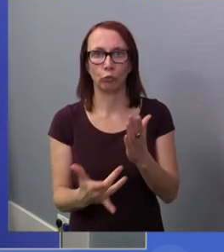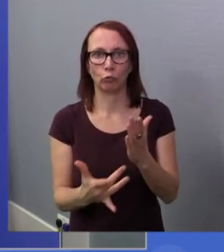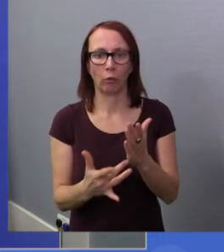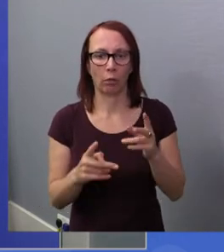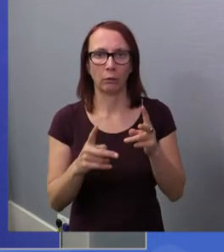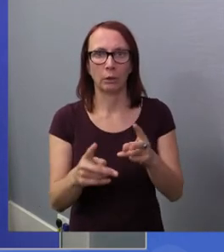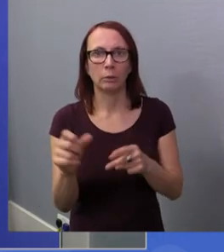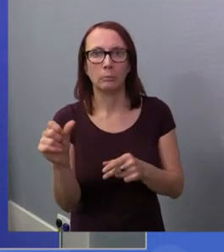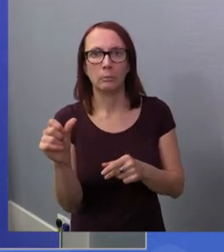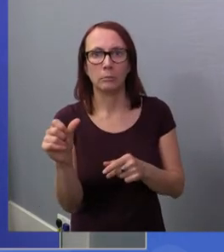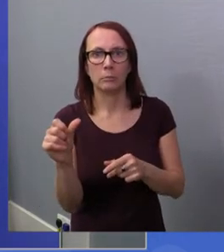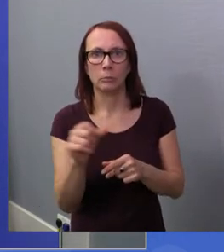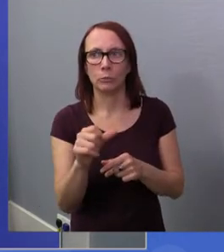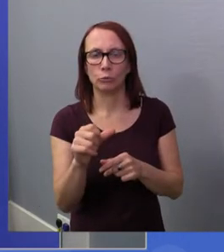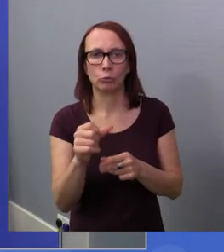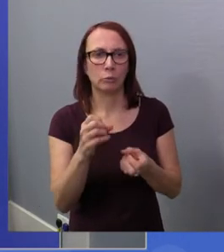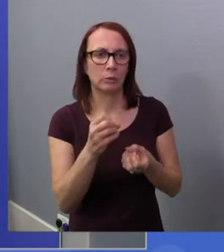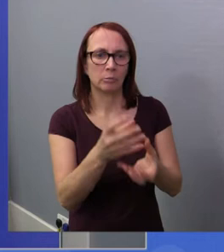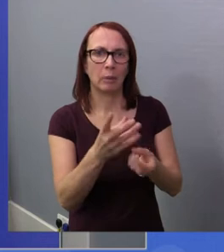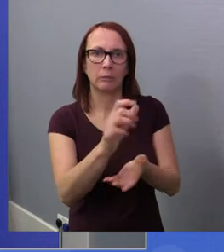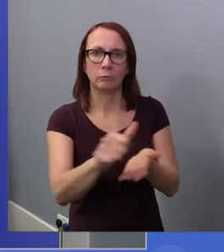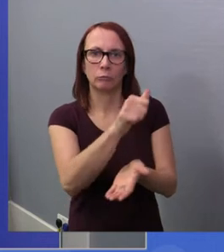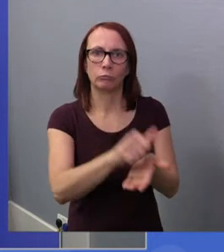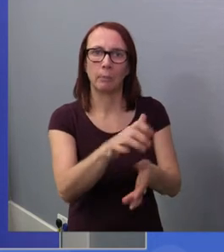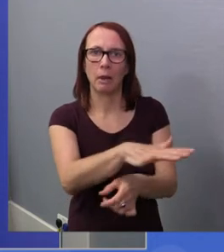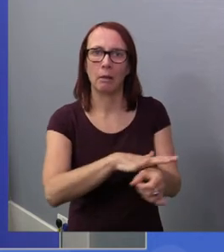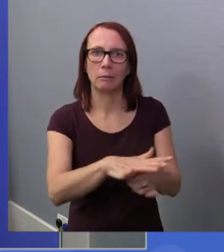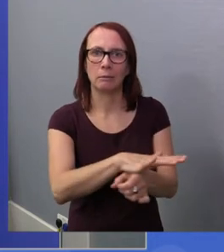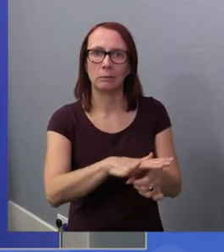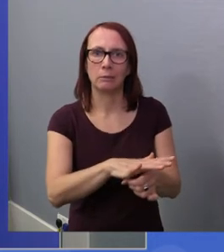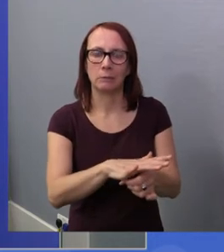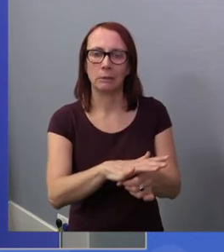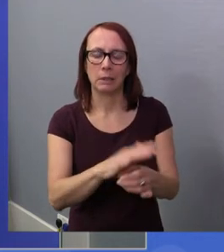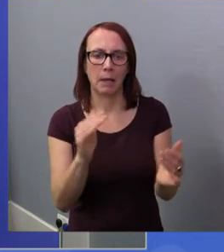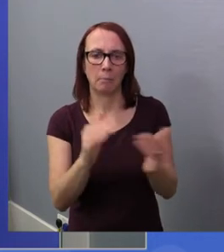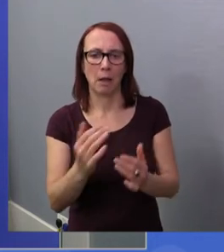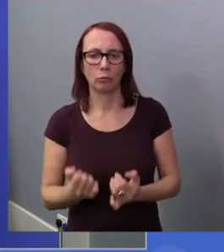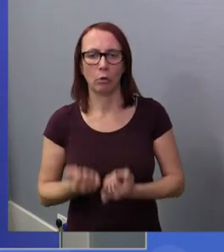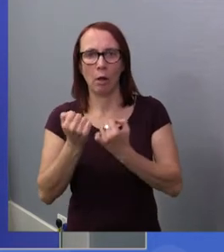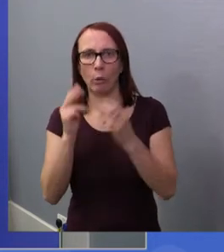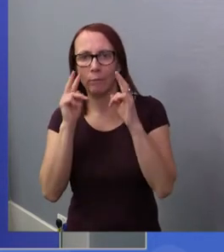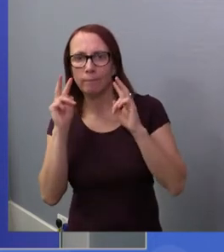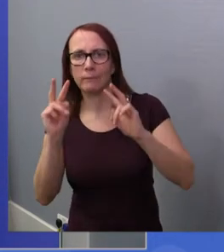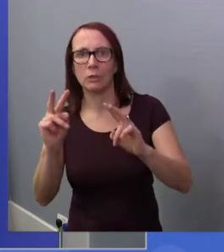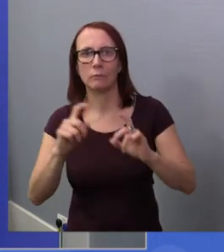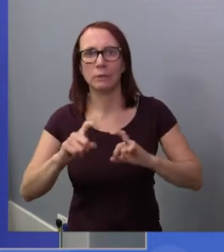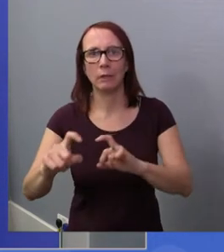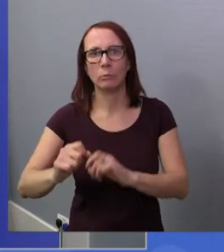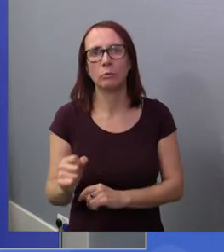that spent money in the right places. It fits our vision for a sustainable Scotland.